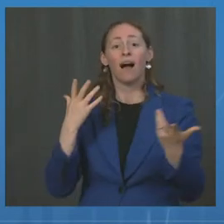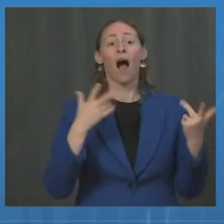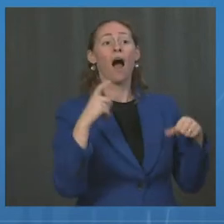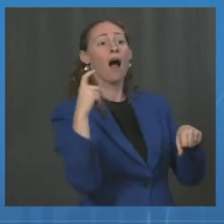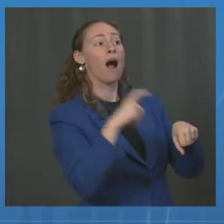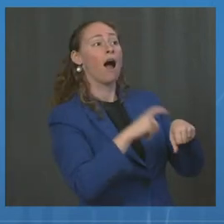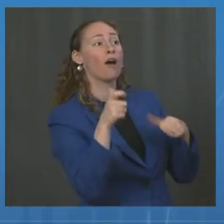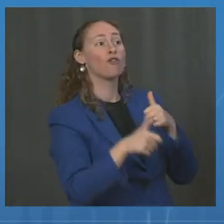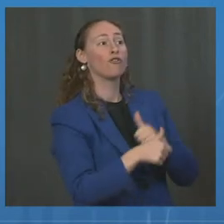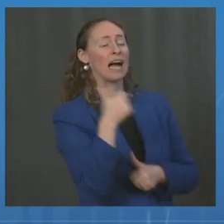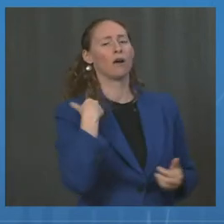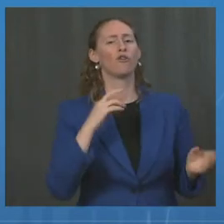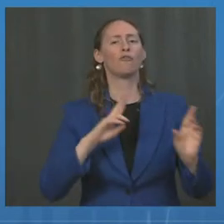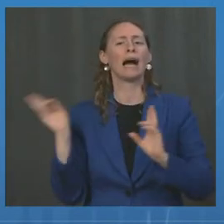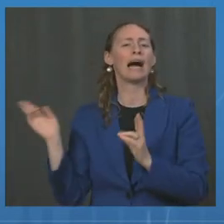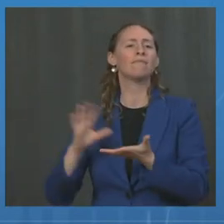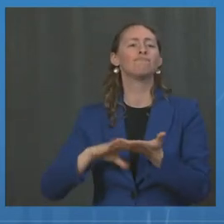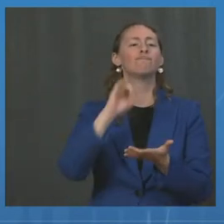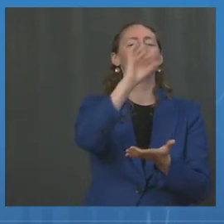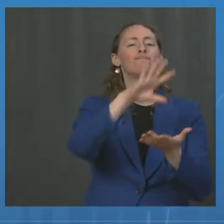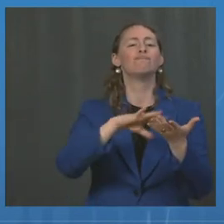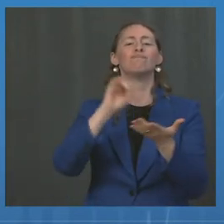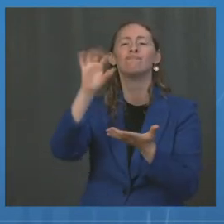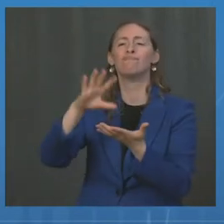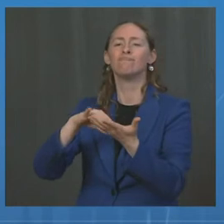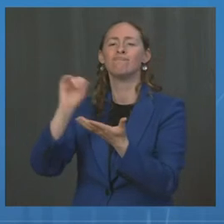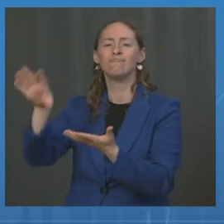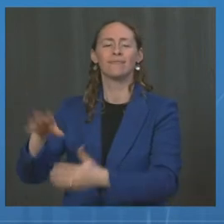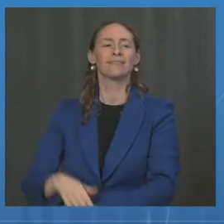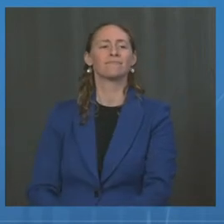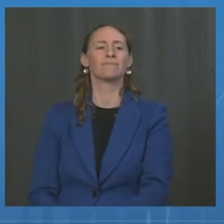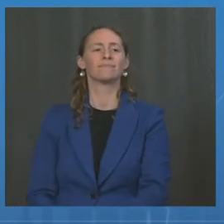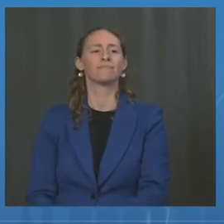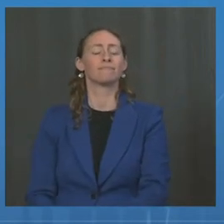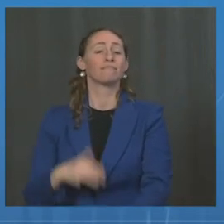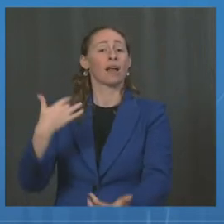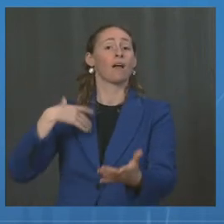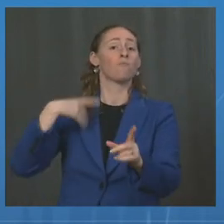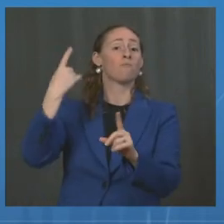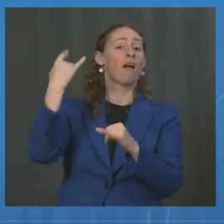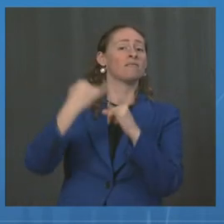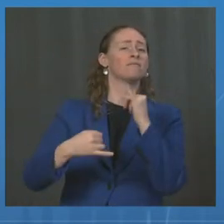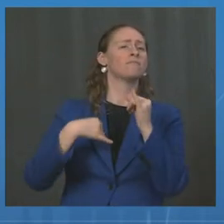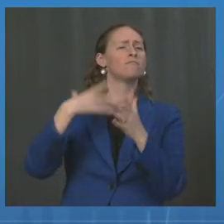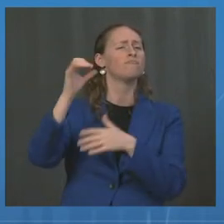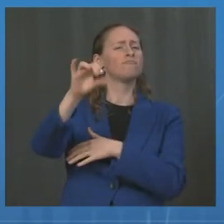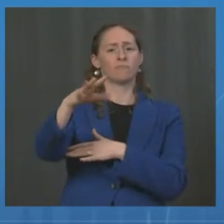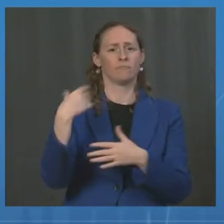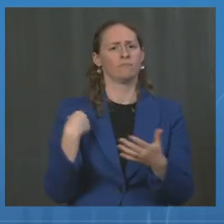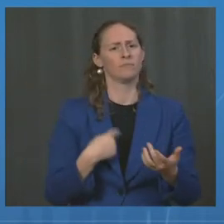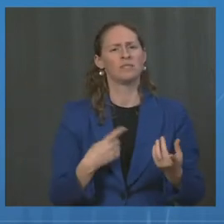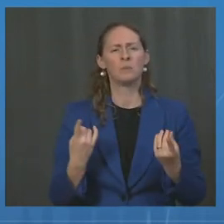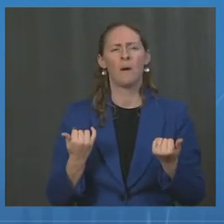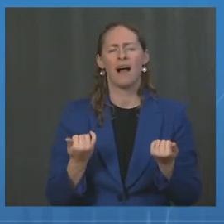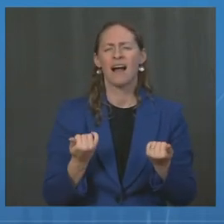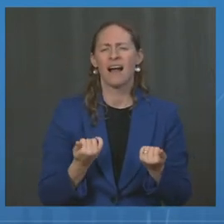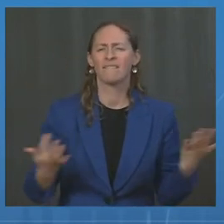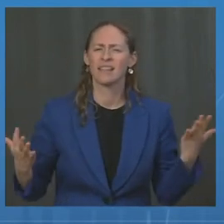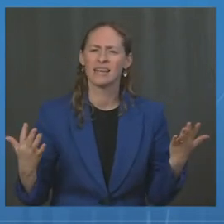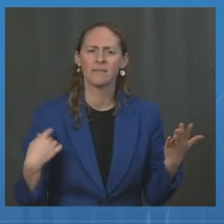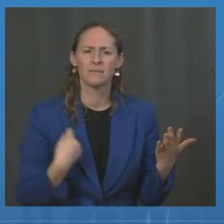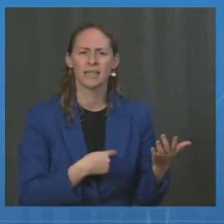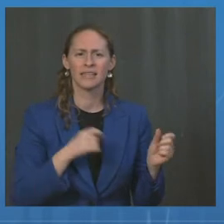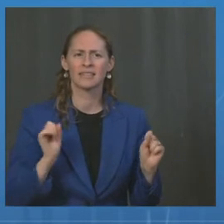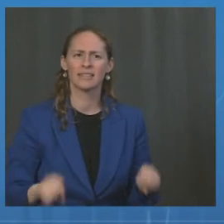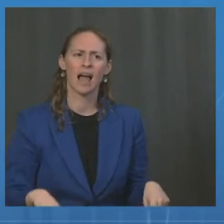I want to close with this thought. We're doing everything in our power to ensure everyone, both here at home